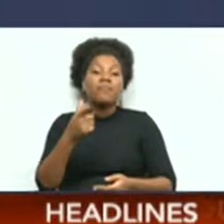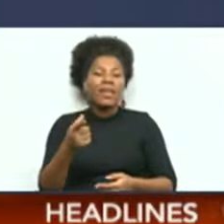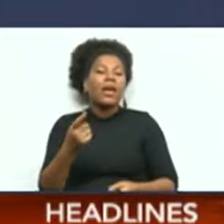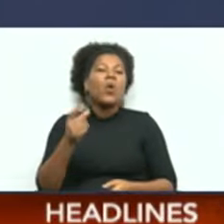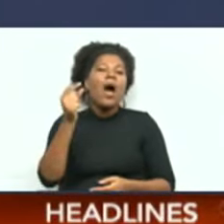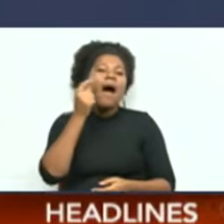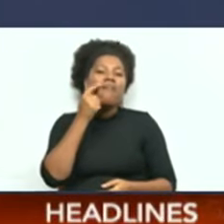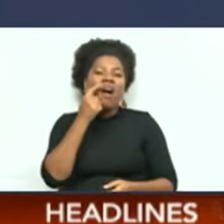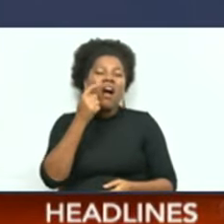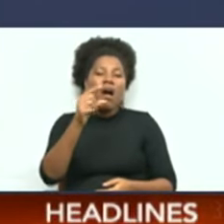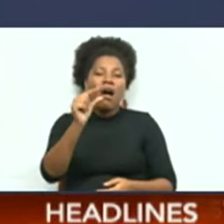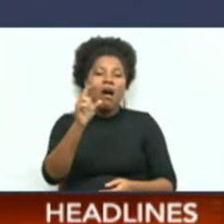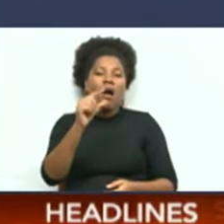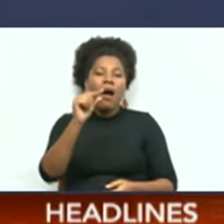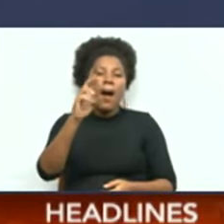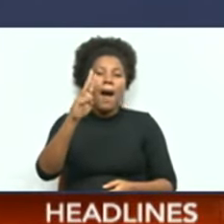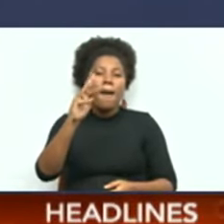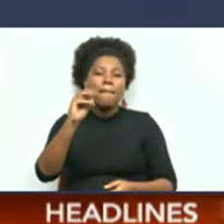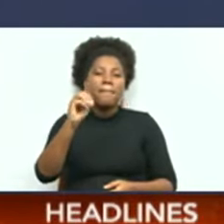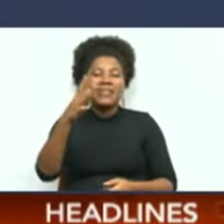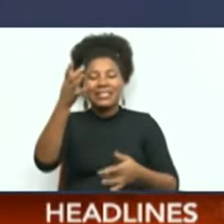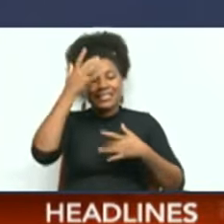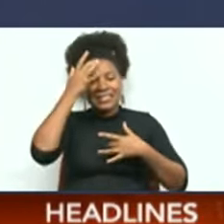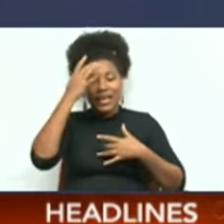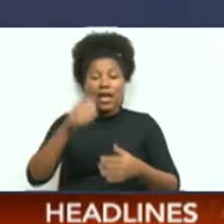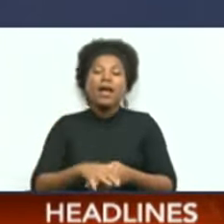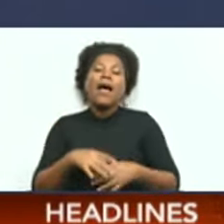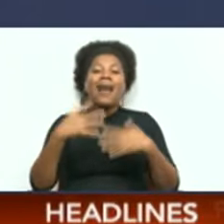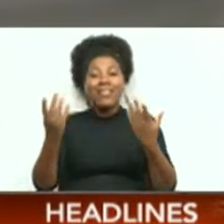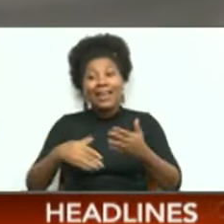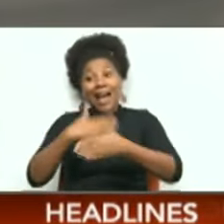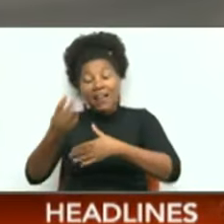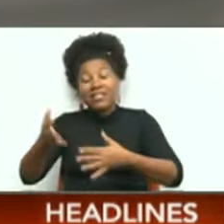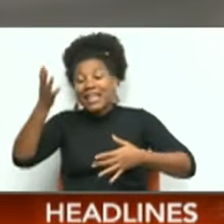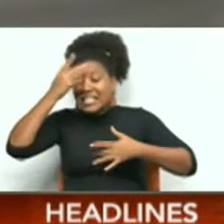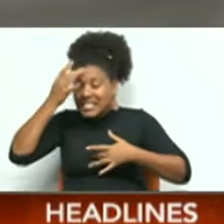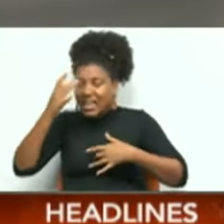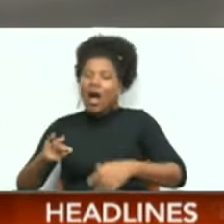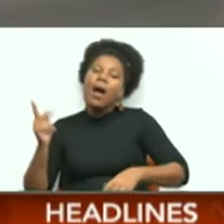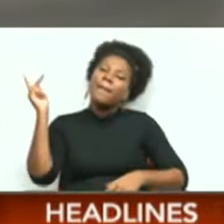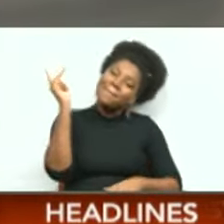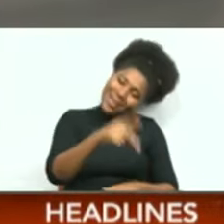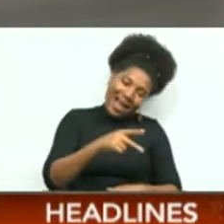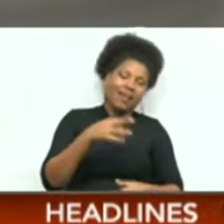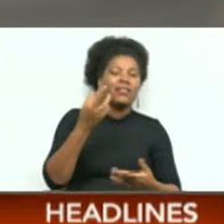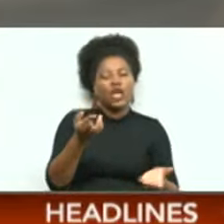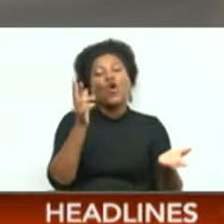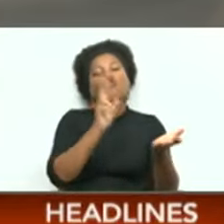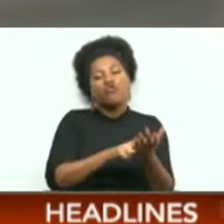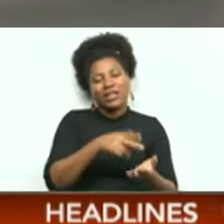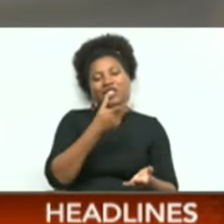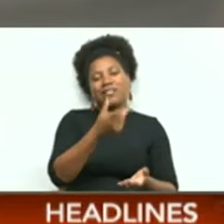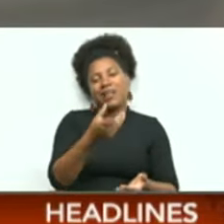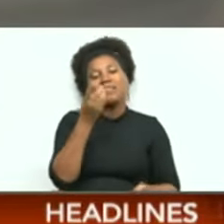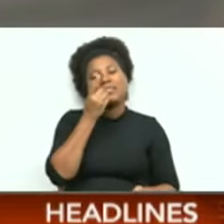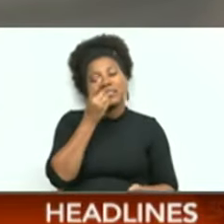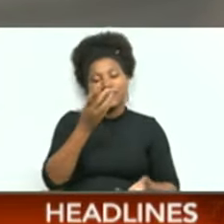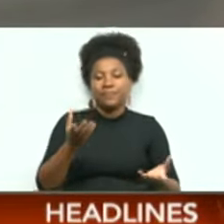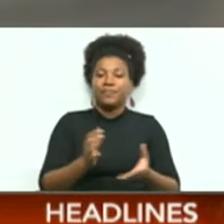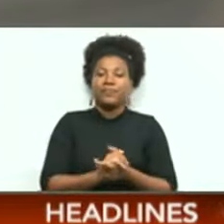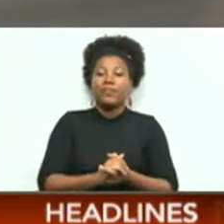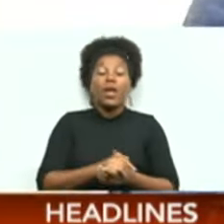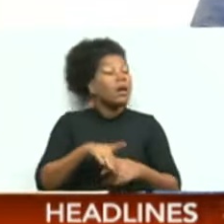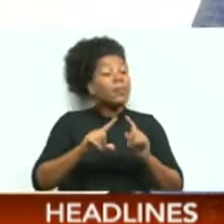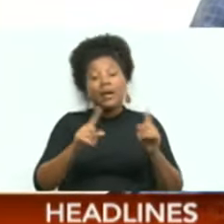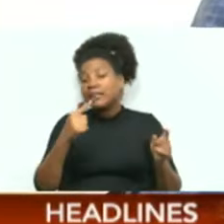disease. He says these patients end up right back at the registered clinics, but the chairman of the dental council says they have no power to address the